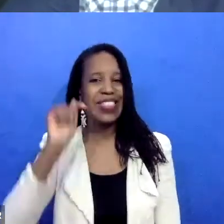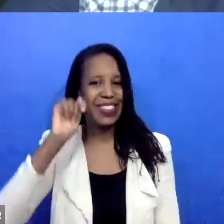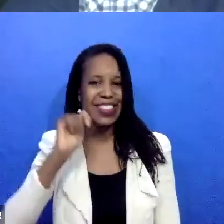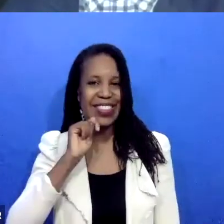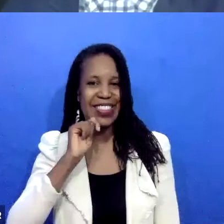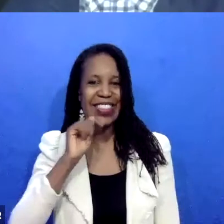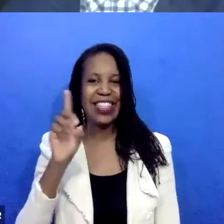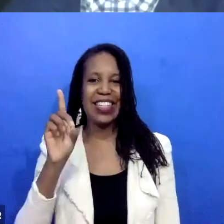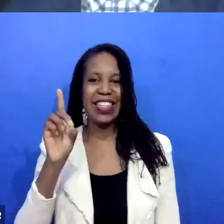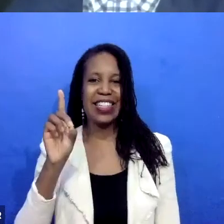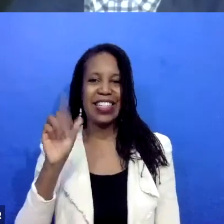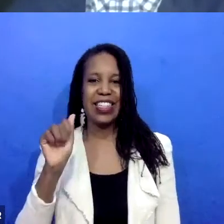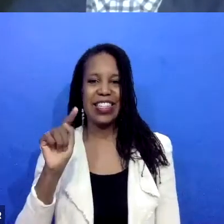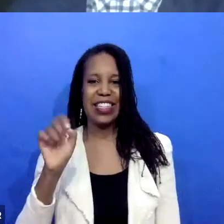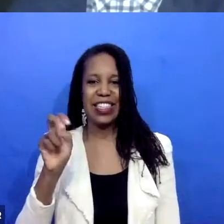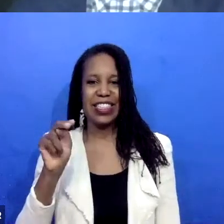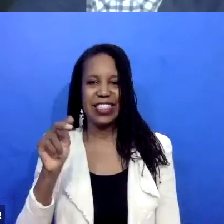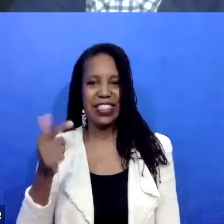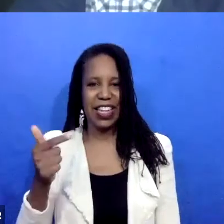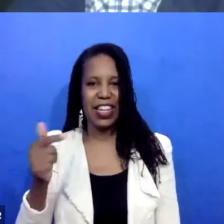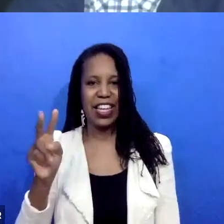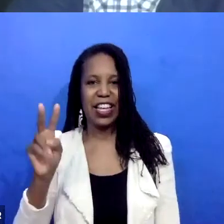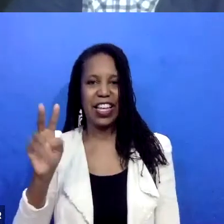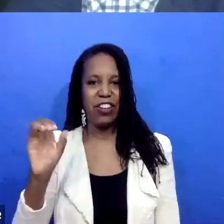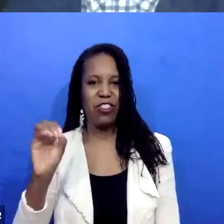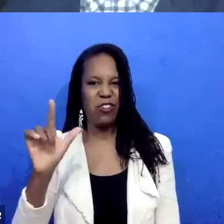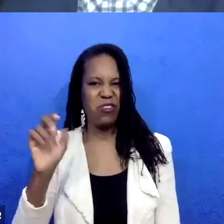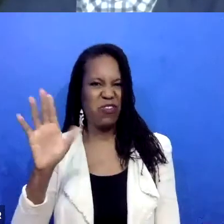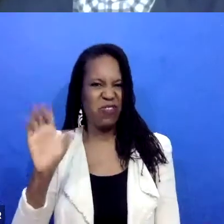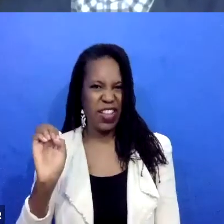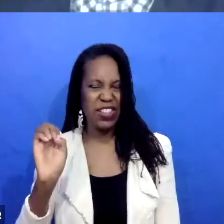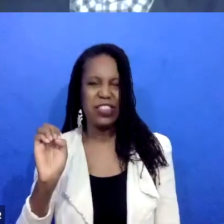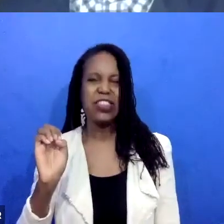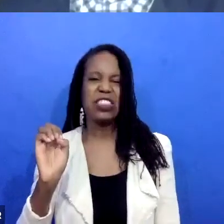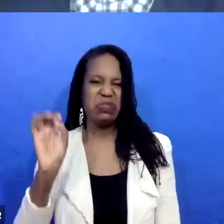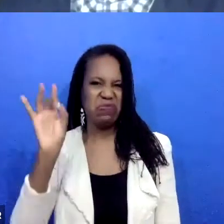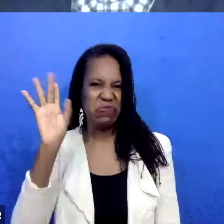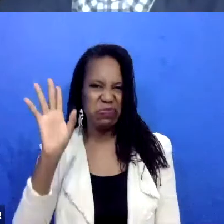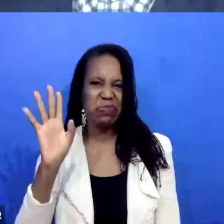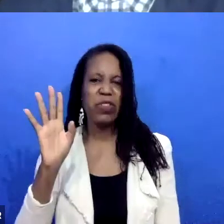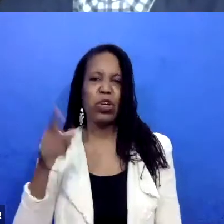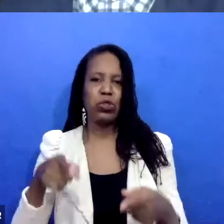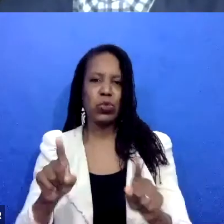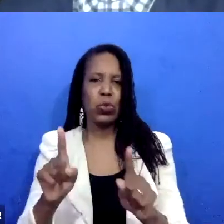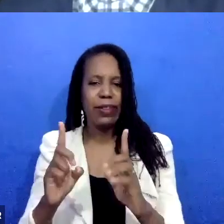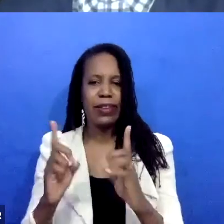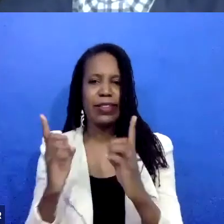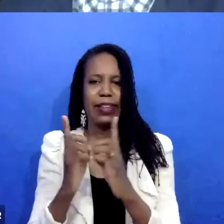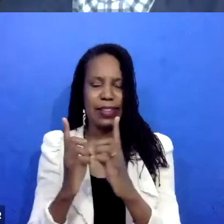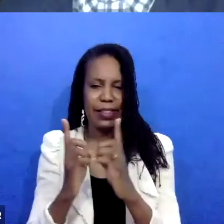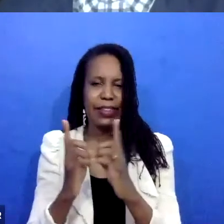cases to work on. Overall, the data was really impressive. And we've kept track over the course of the years. And